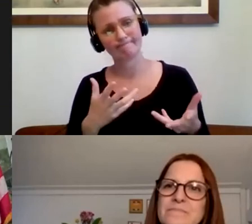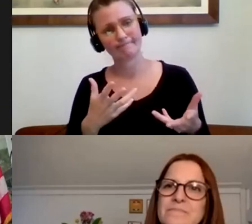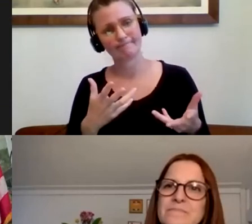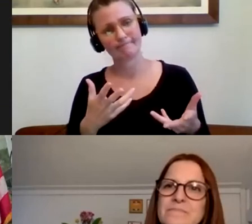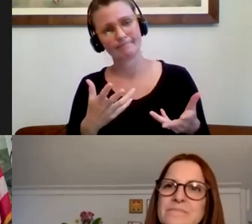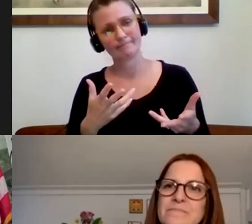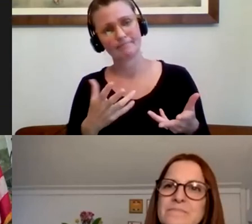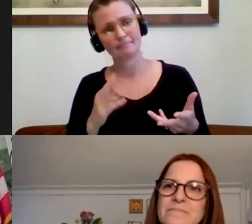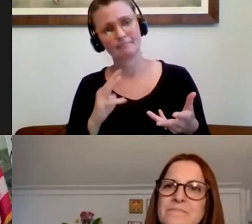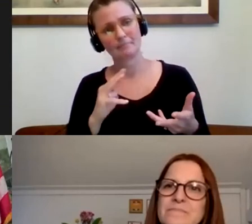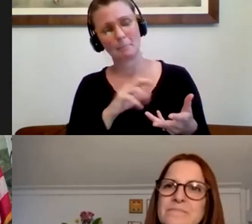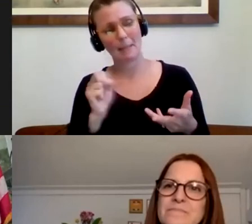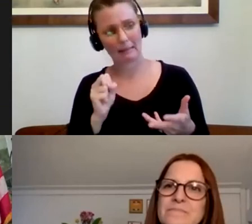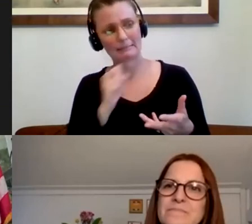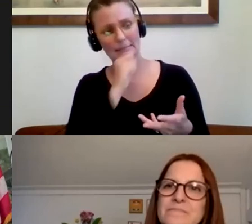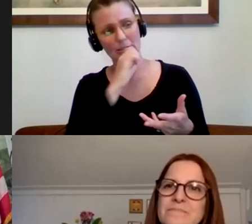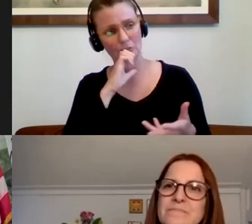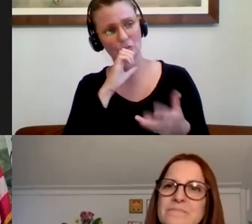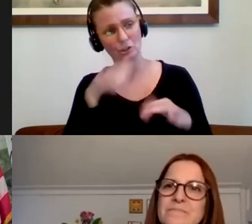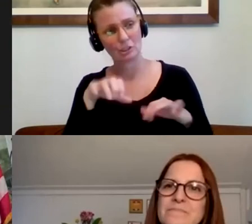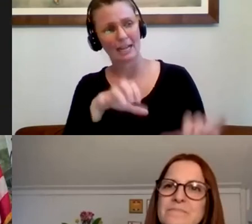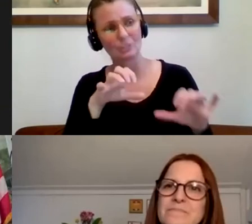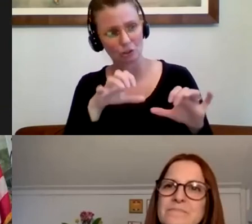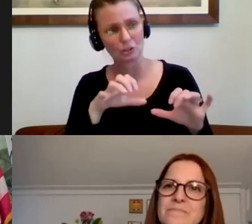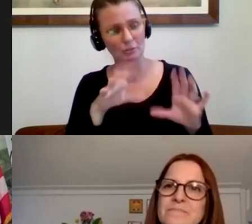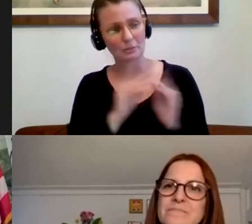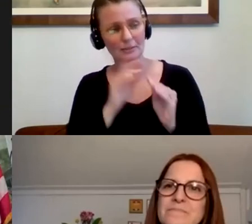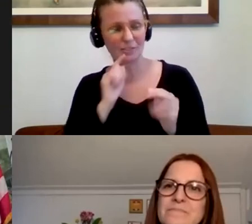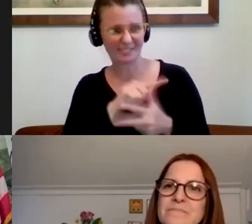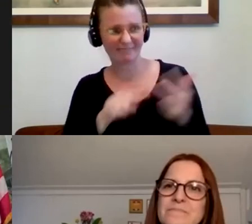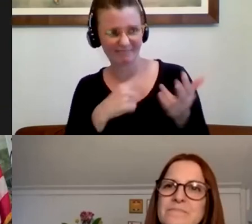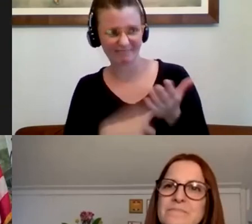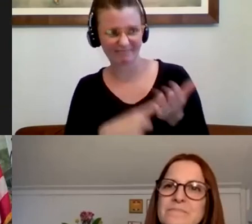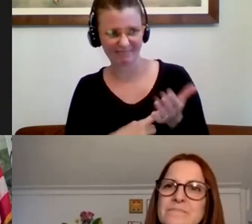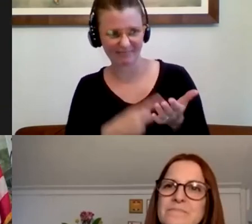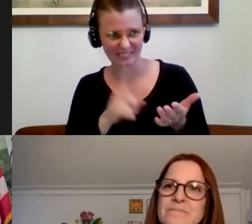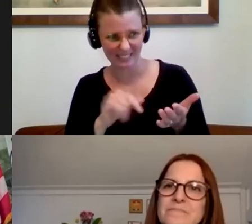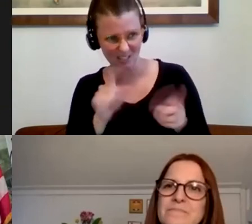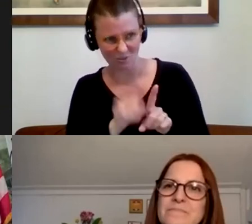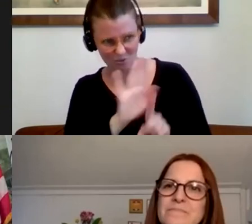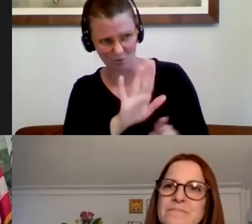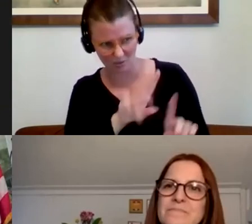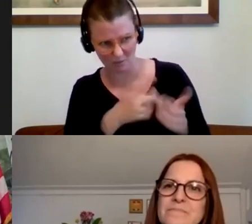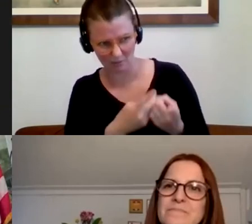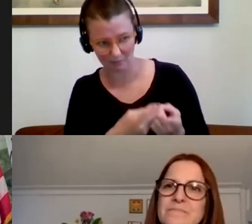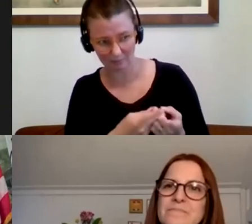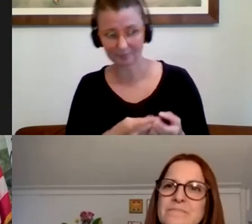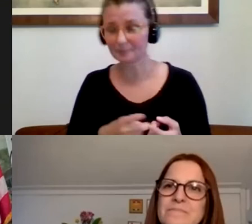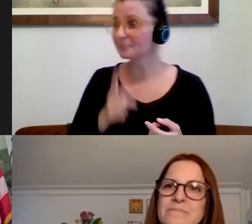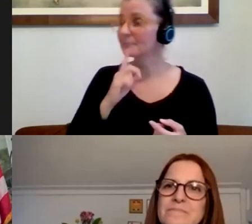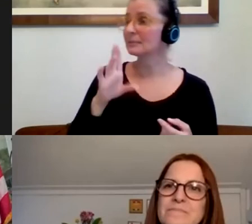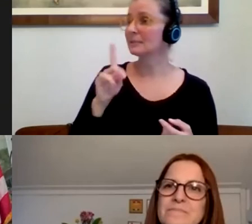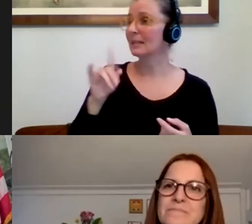on a Mass Senior Action meeting today. And these are the three things we talked about. So is that also your department? We actually have a